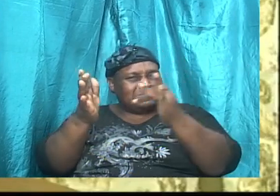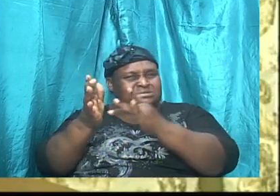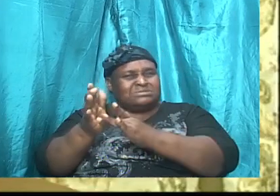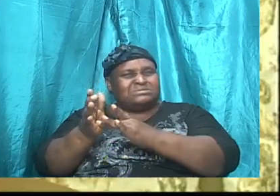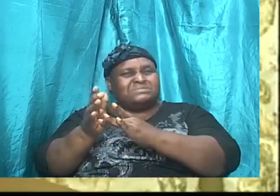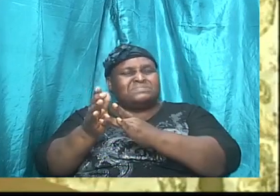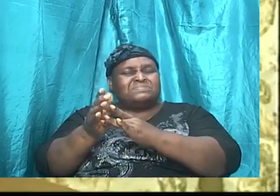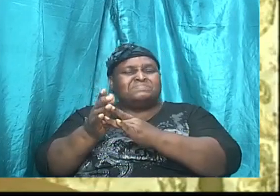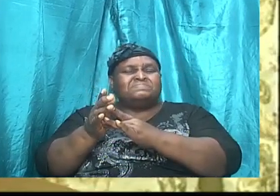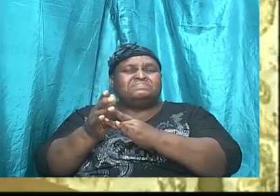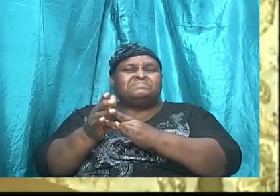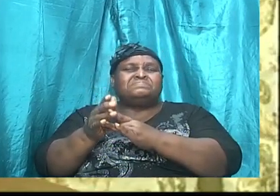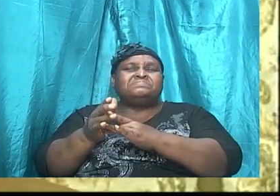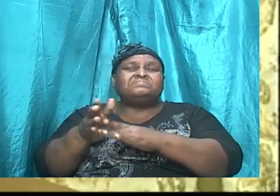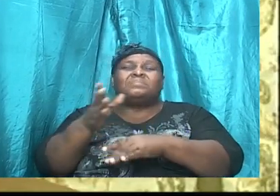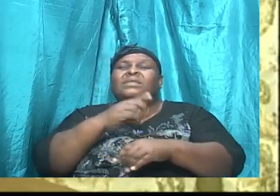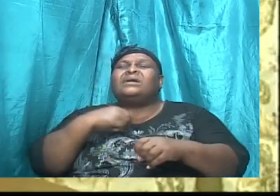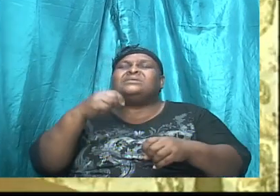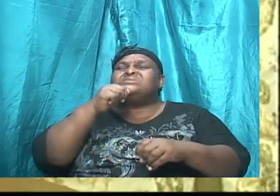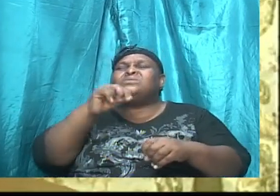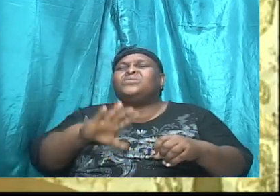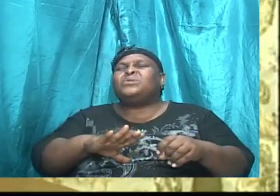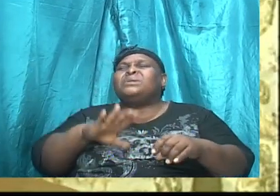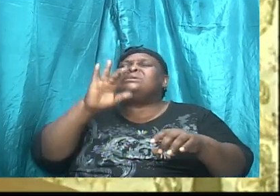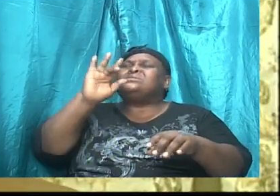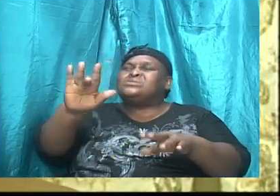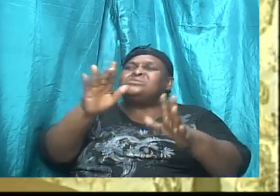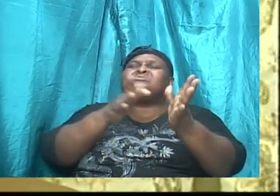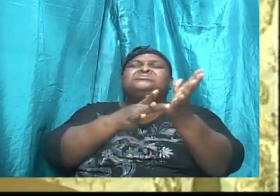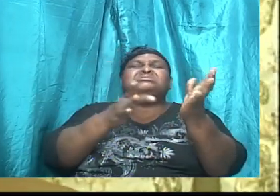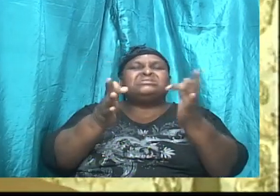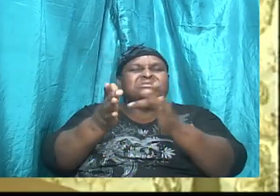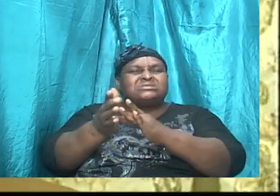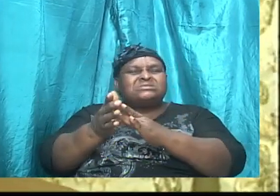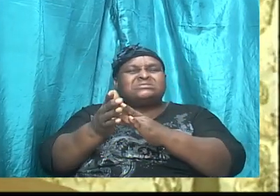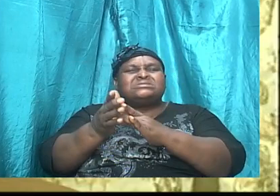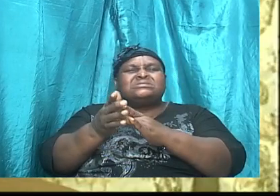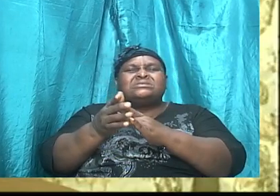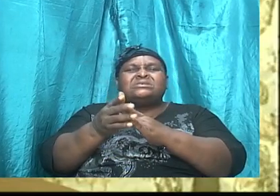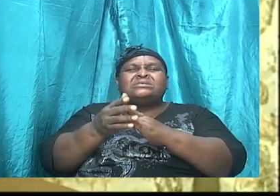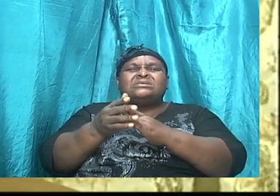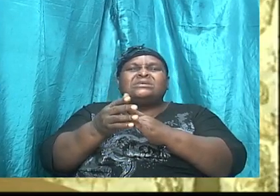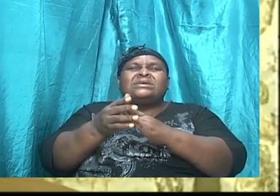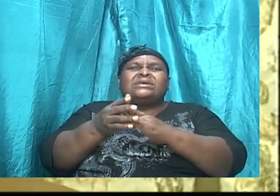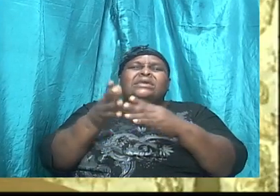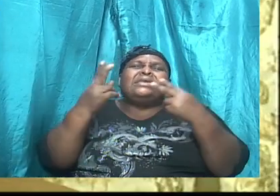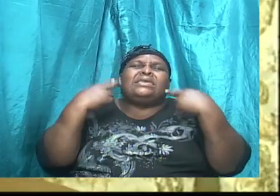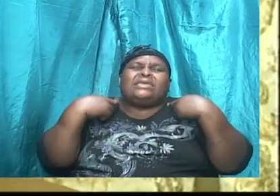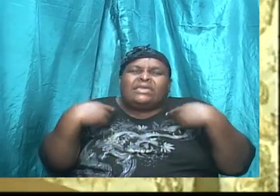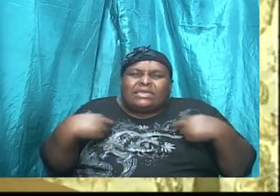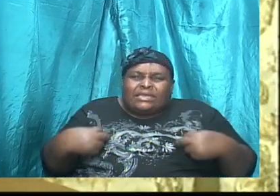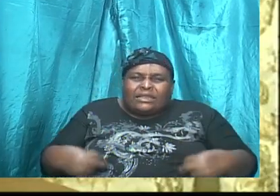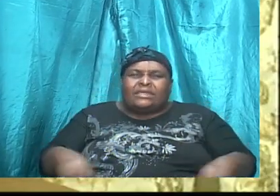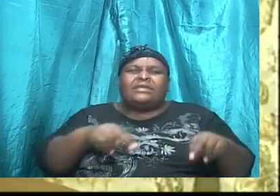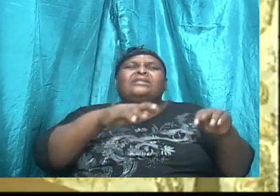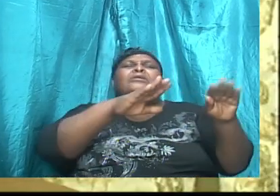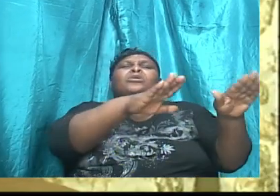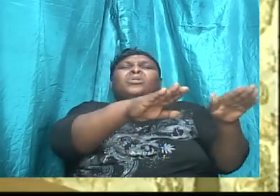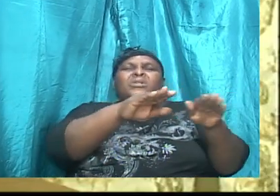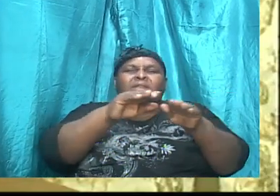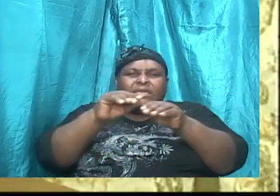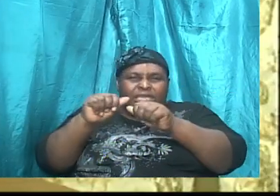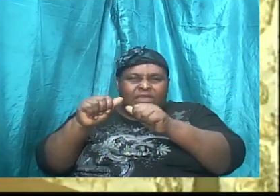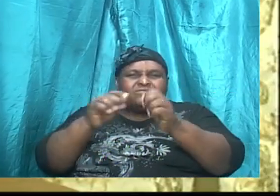and as she touched him, the scripture says that virtue flow from Jesus and